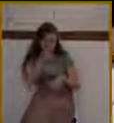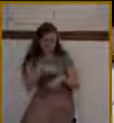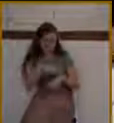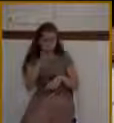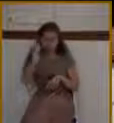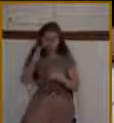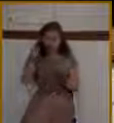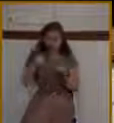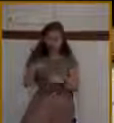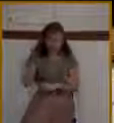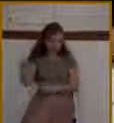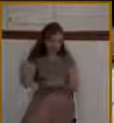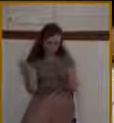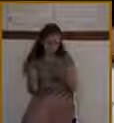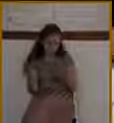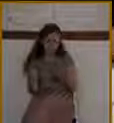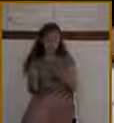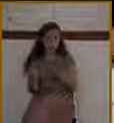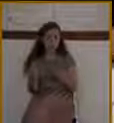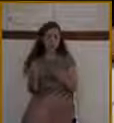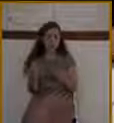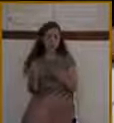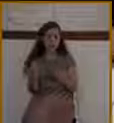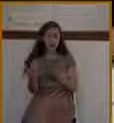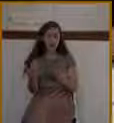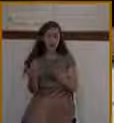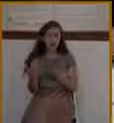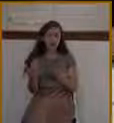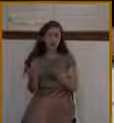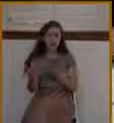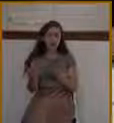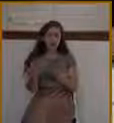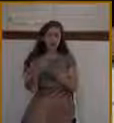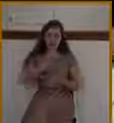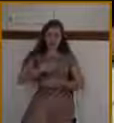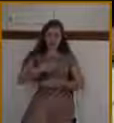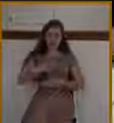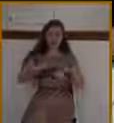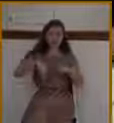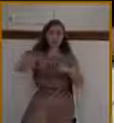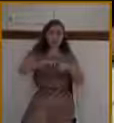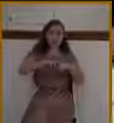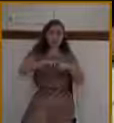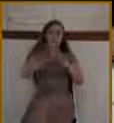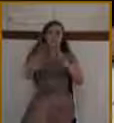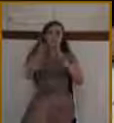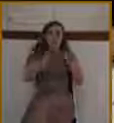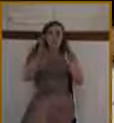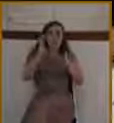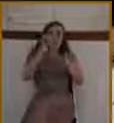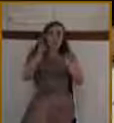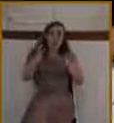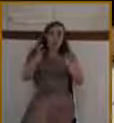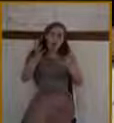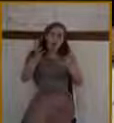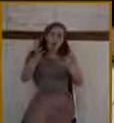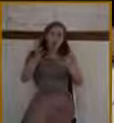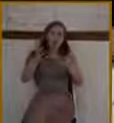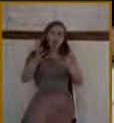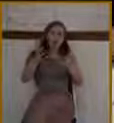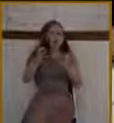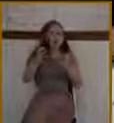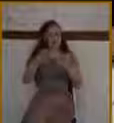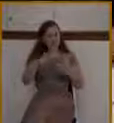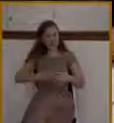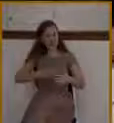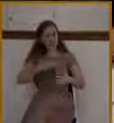is that the desire of nations is going to come to this temple. What does he mean by desire of nations? You know what that